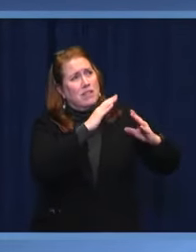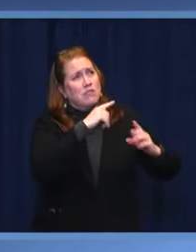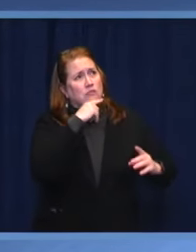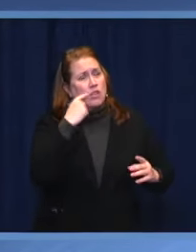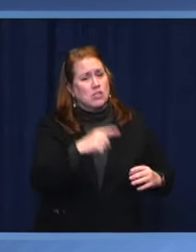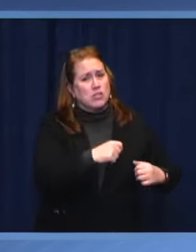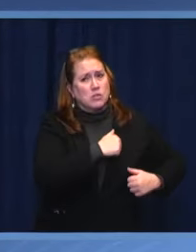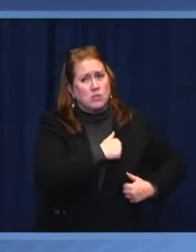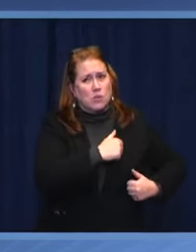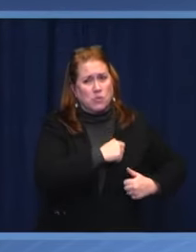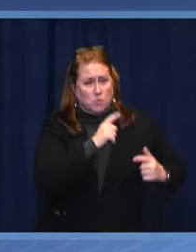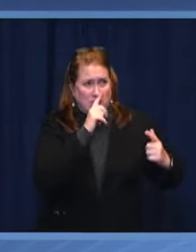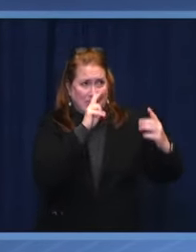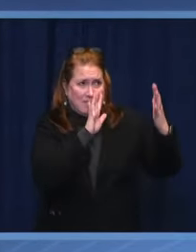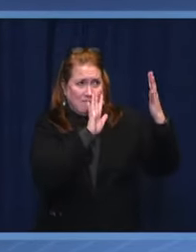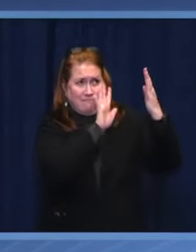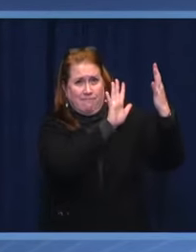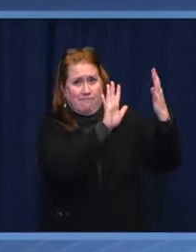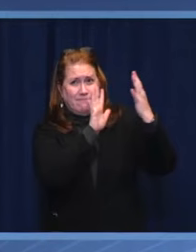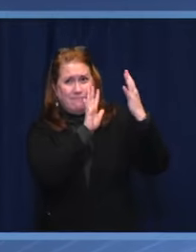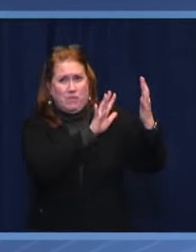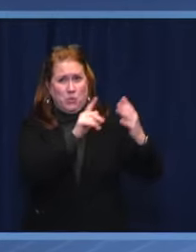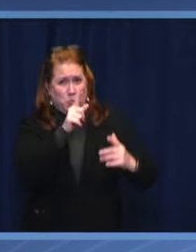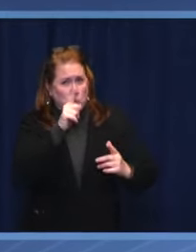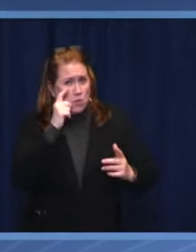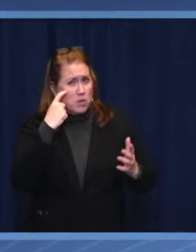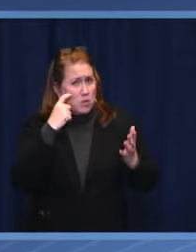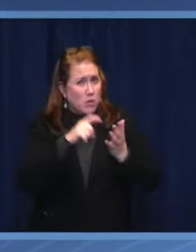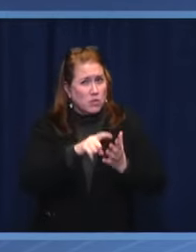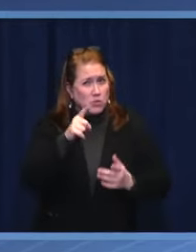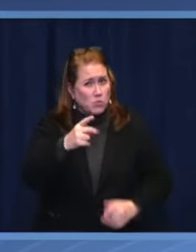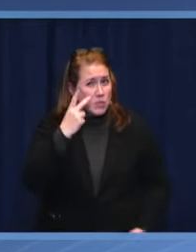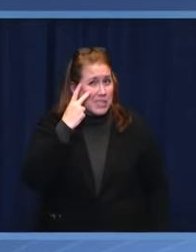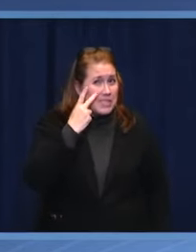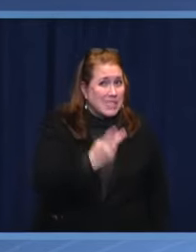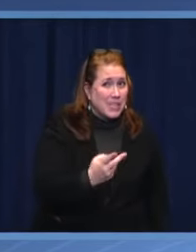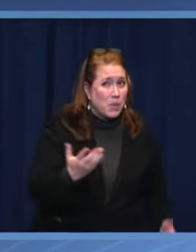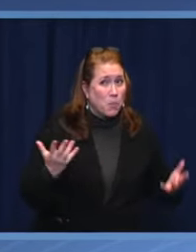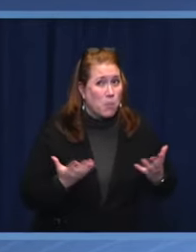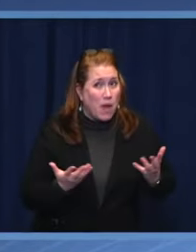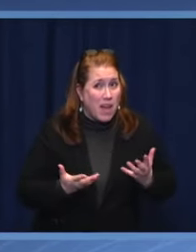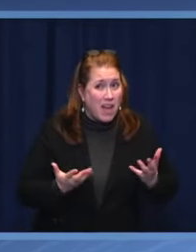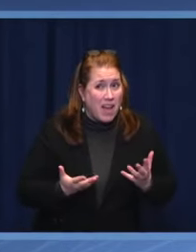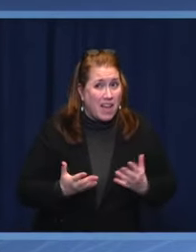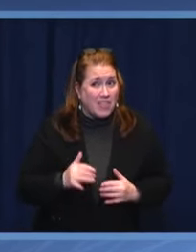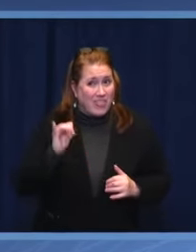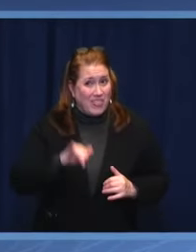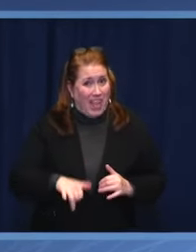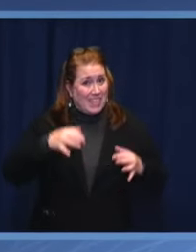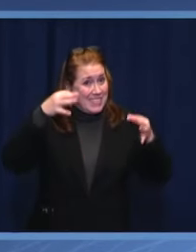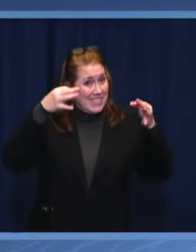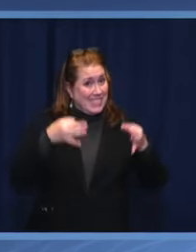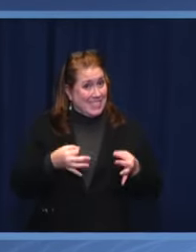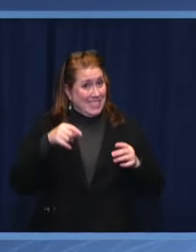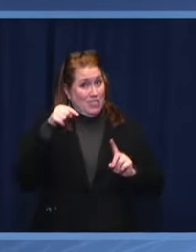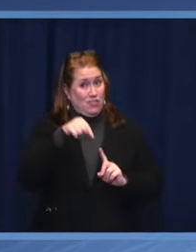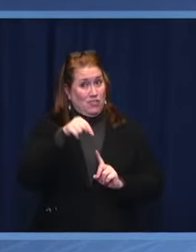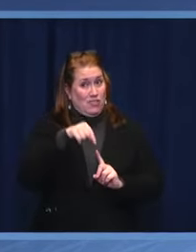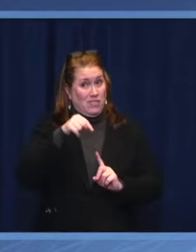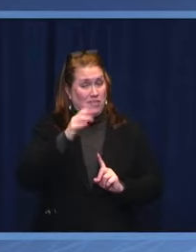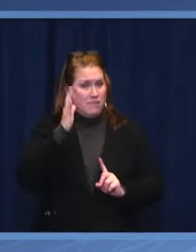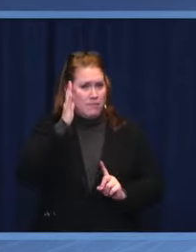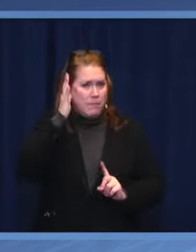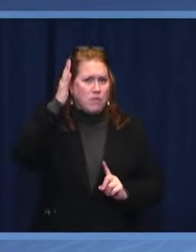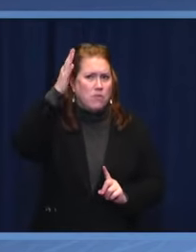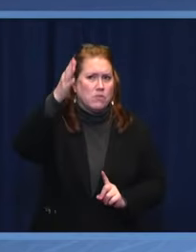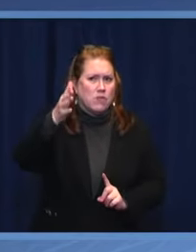notice what you are actually seeing. This is deciding the fate of